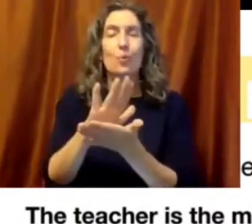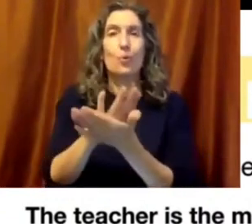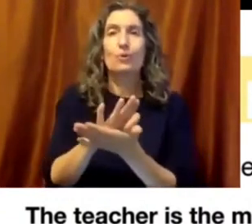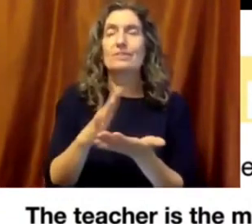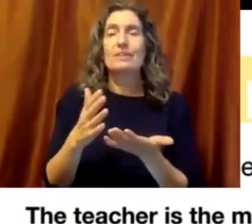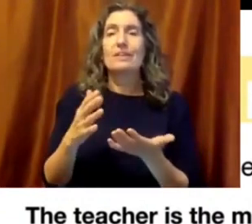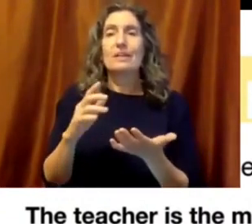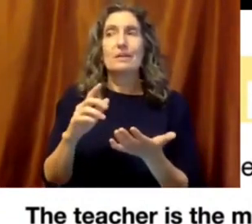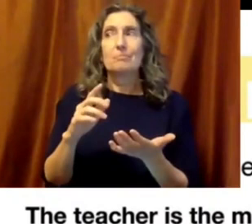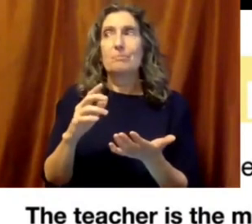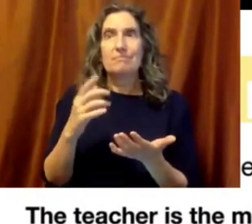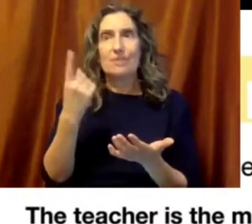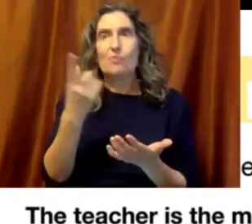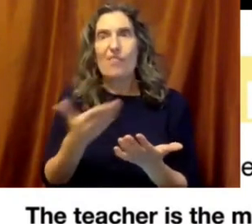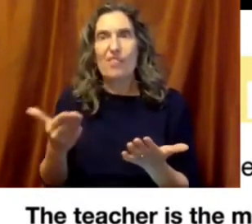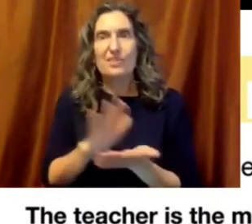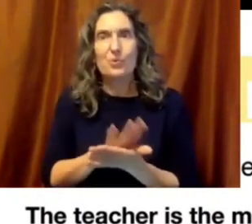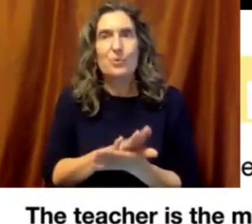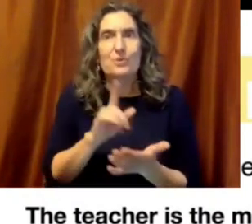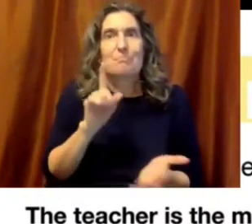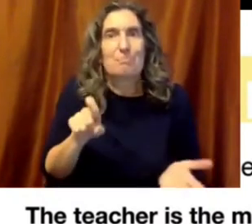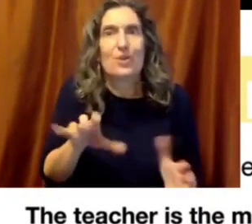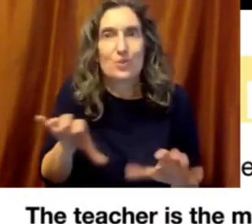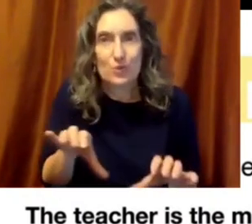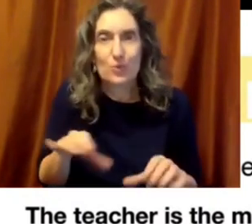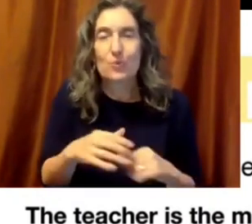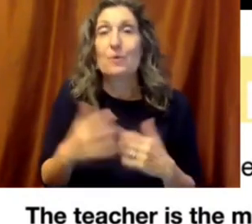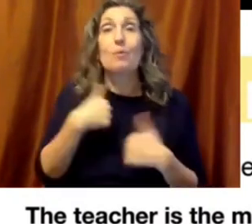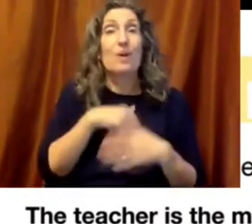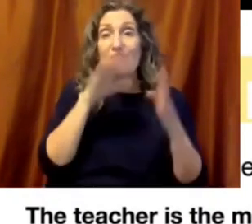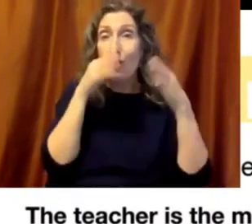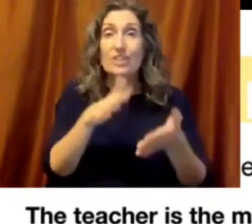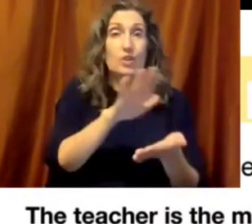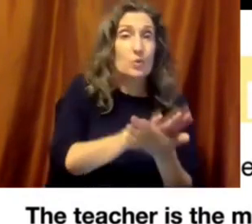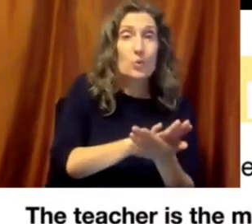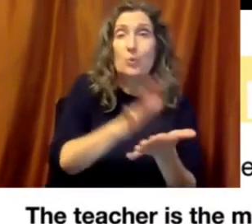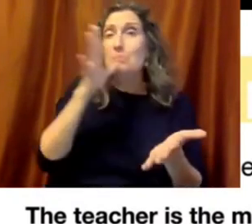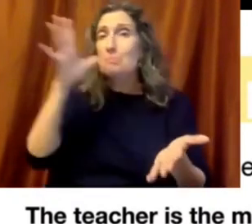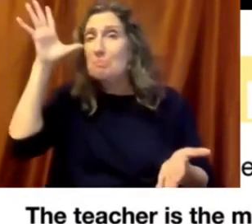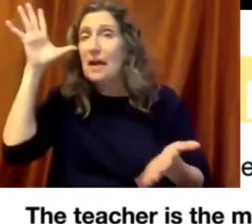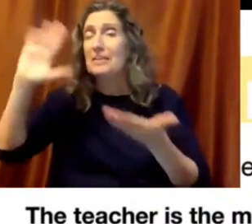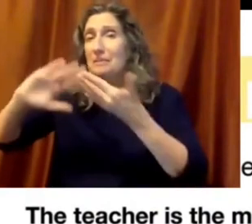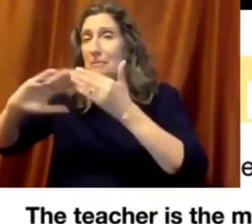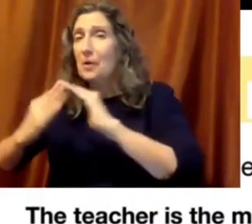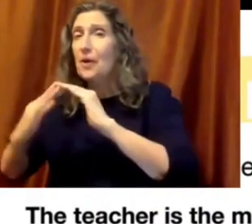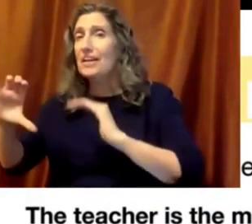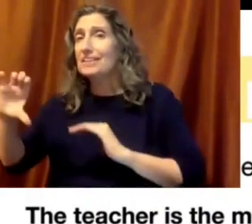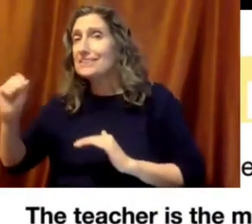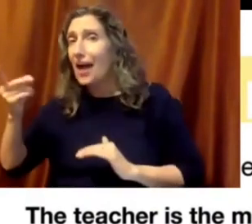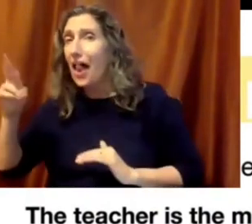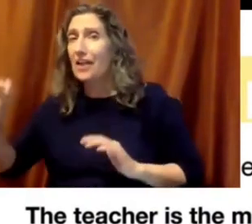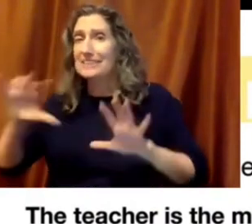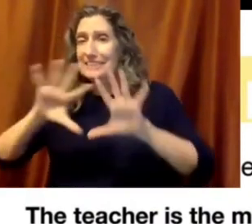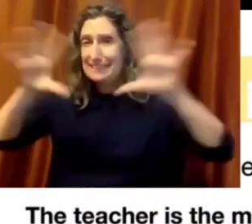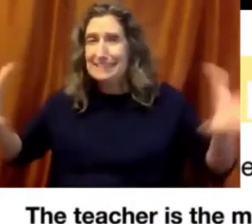and must do. And we work on what parents need to do, what communities need to do, what scholars need to do. That's what we're